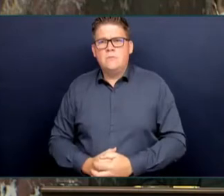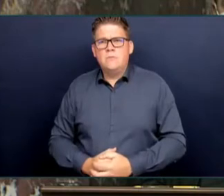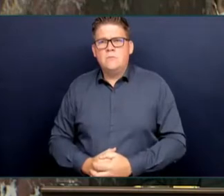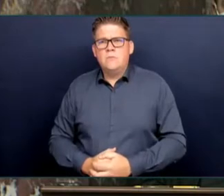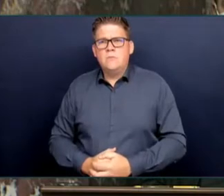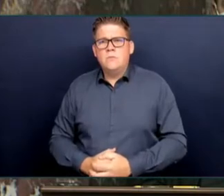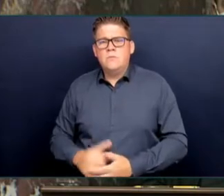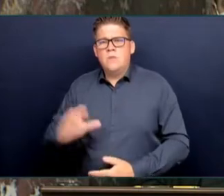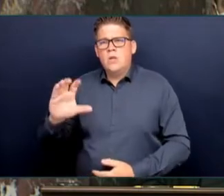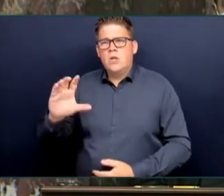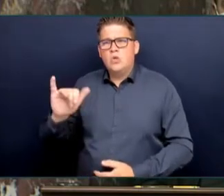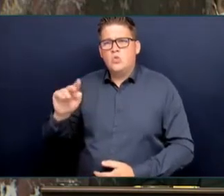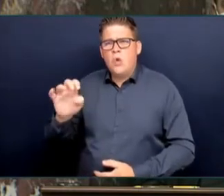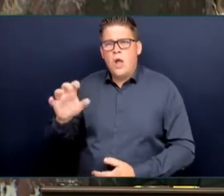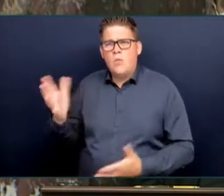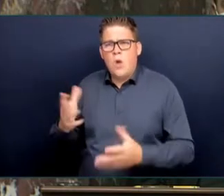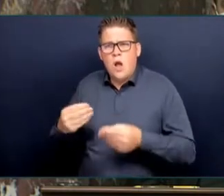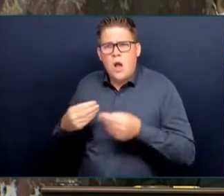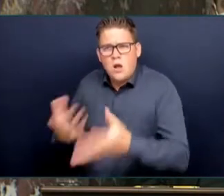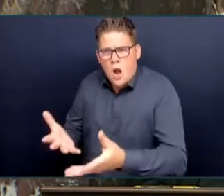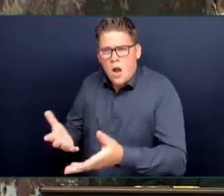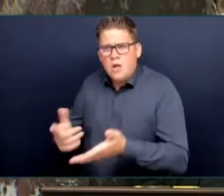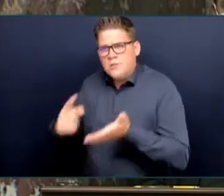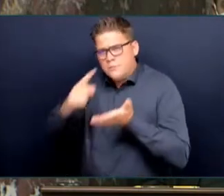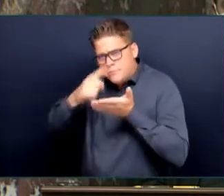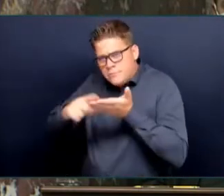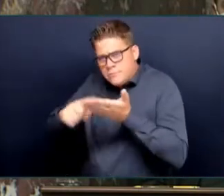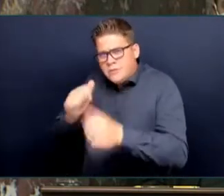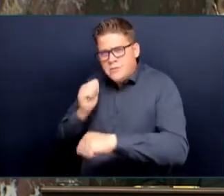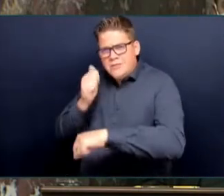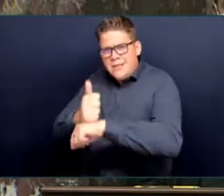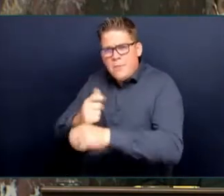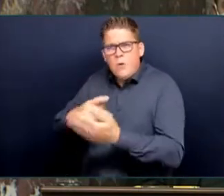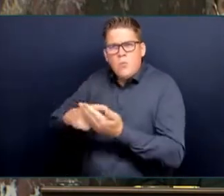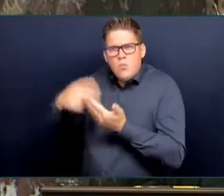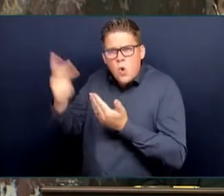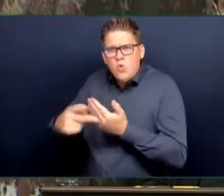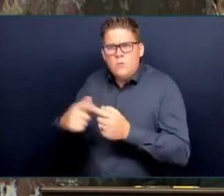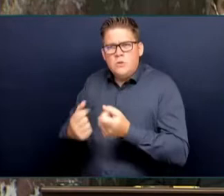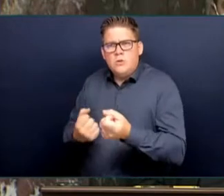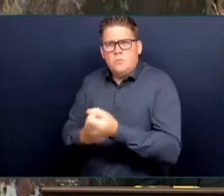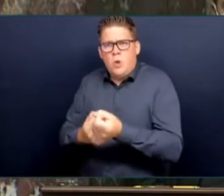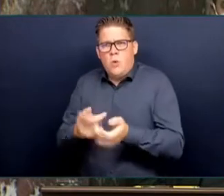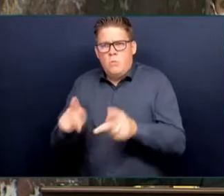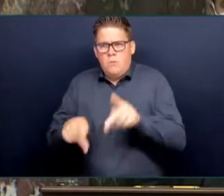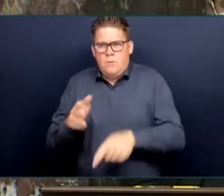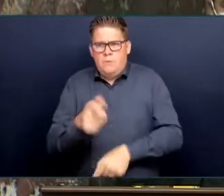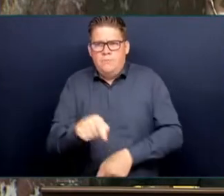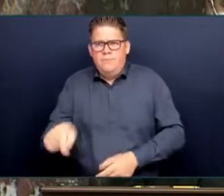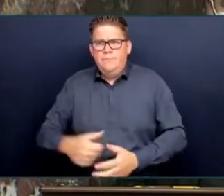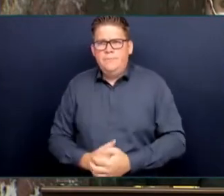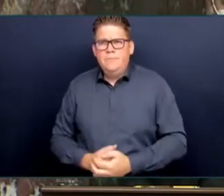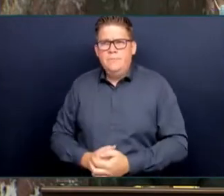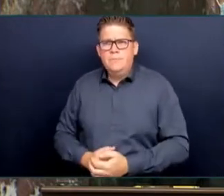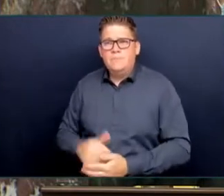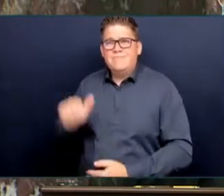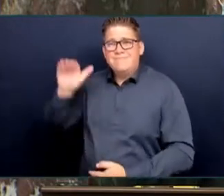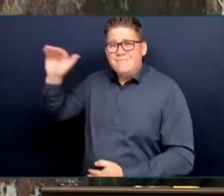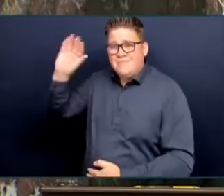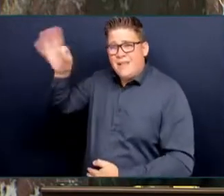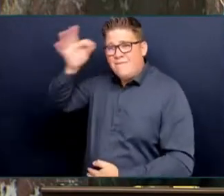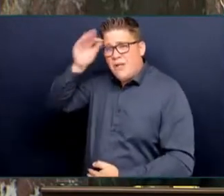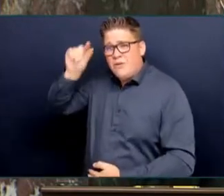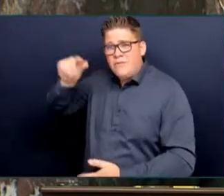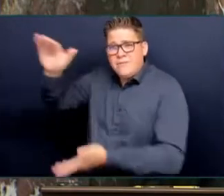we went to the federal government and are going to be working with them to get the funds we need to do more in that area, something the former government did